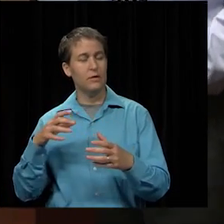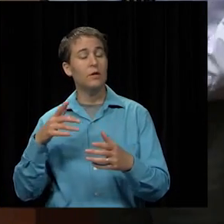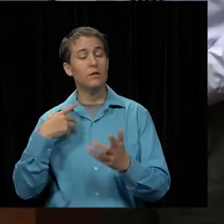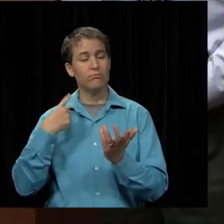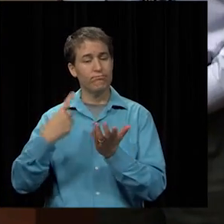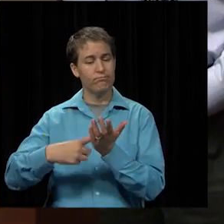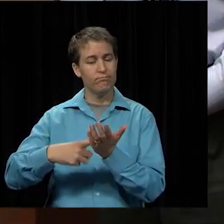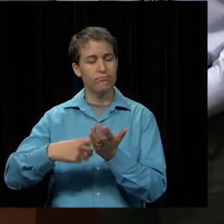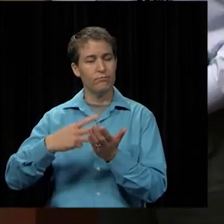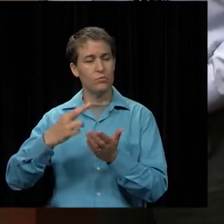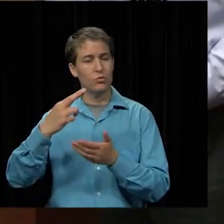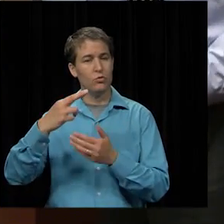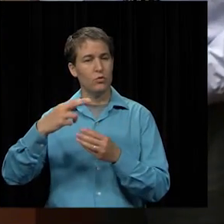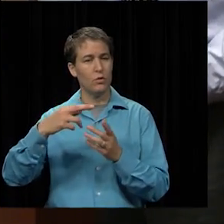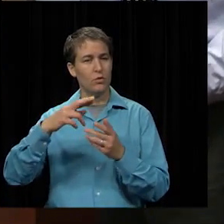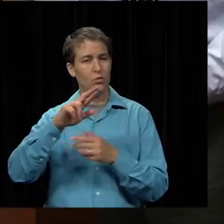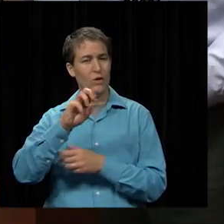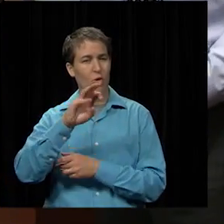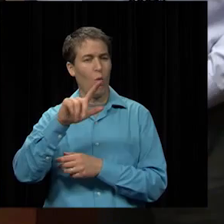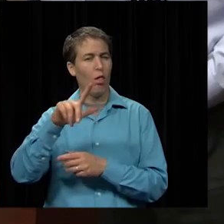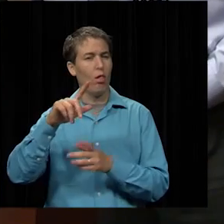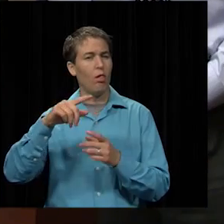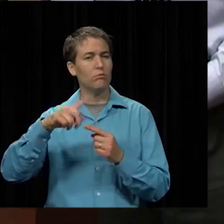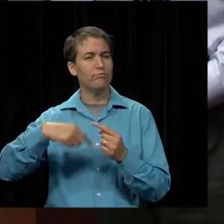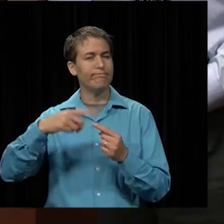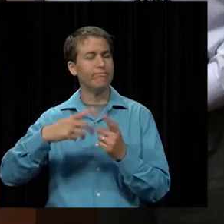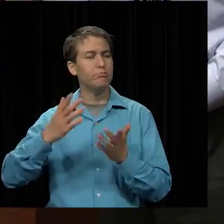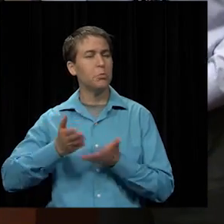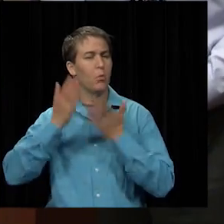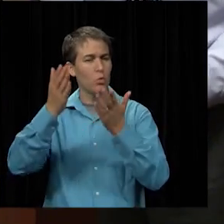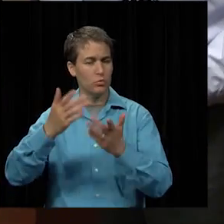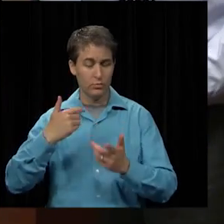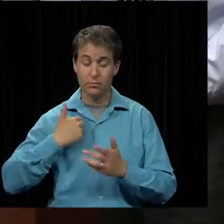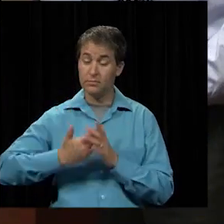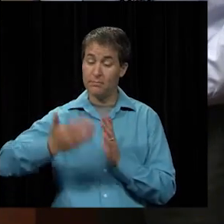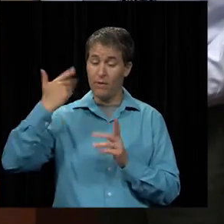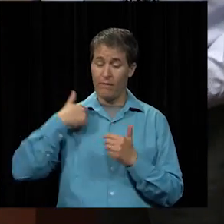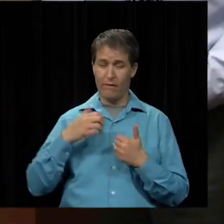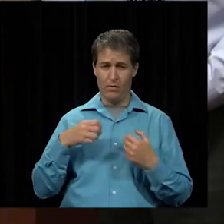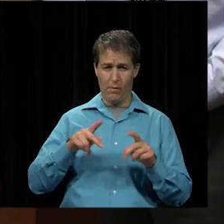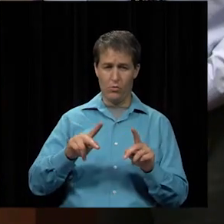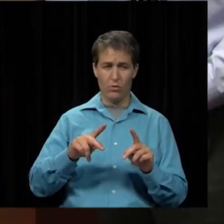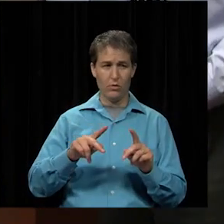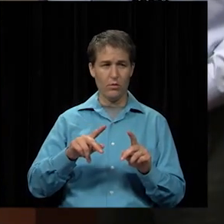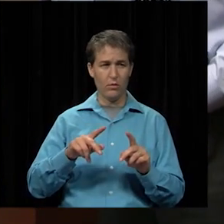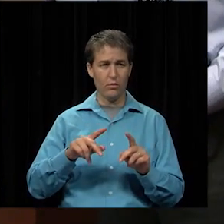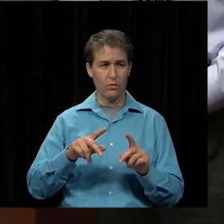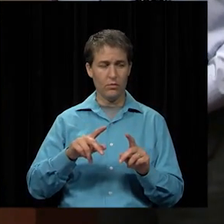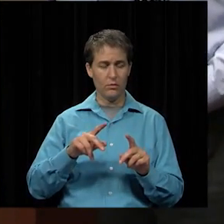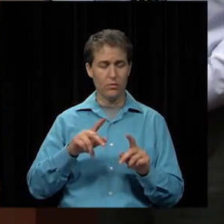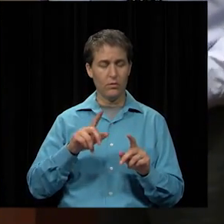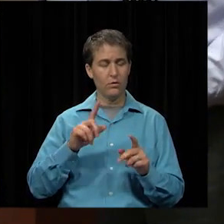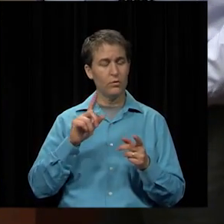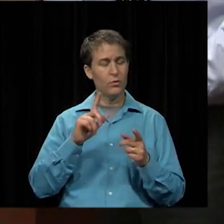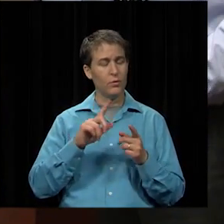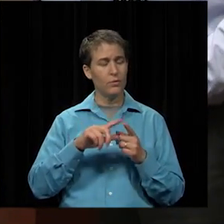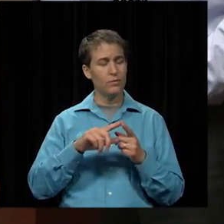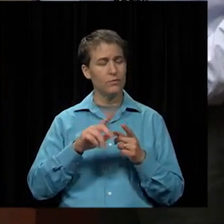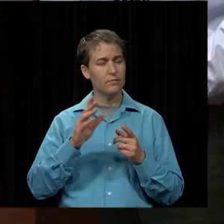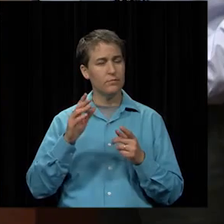renewal proposals. In the past, I've had the opportunity, I should, to present some